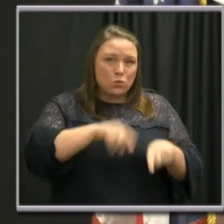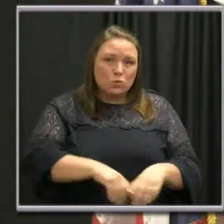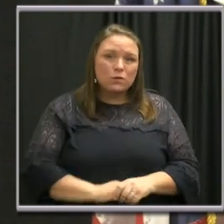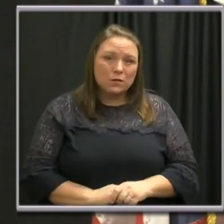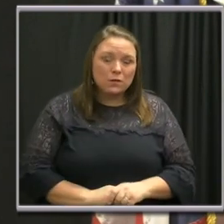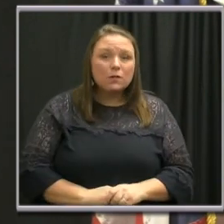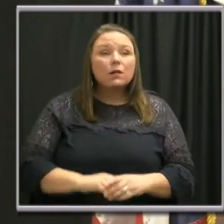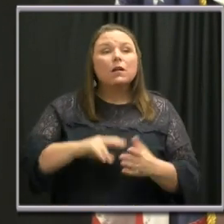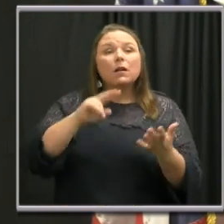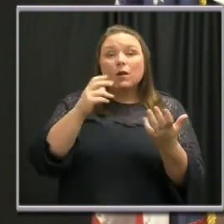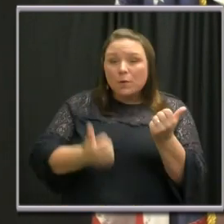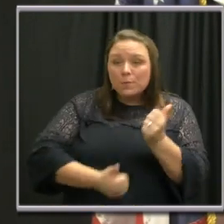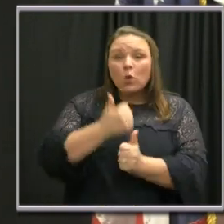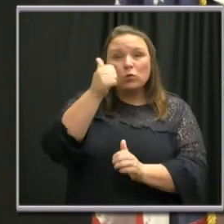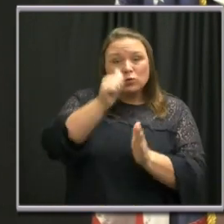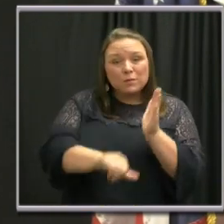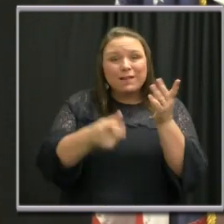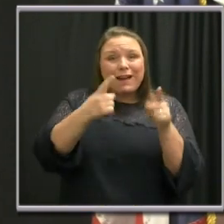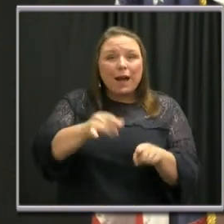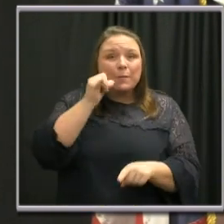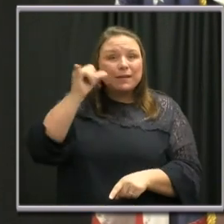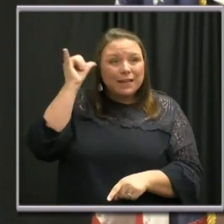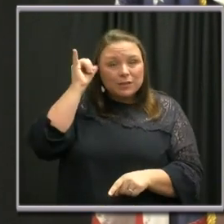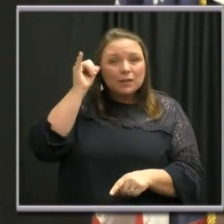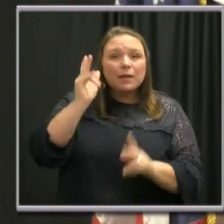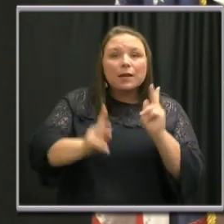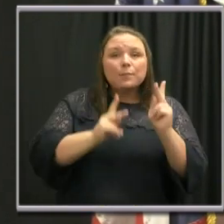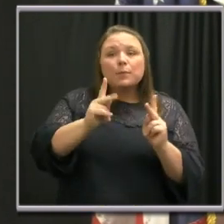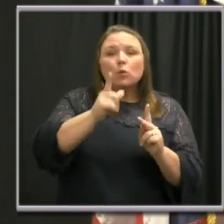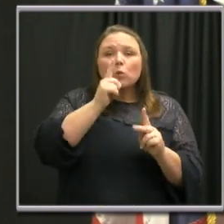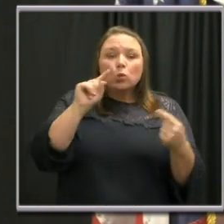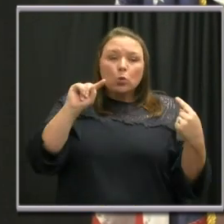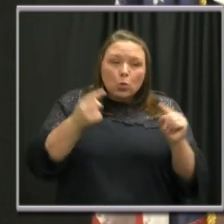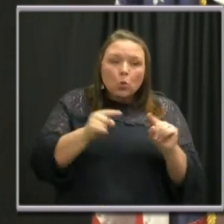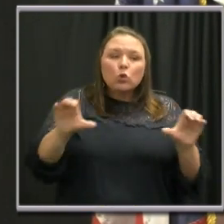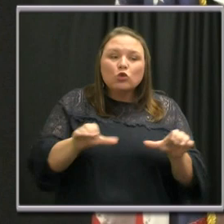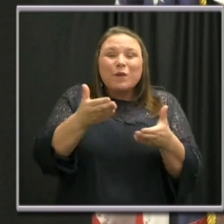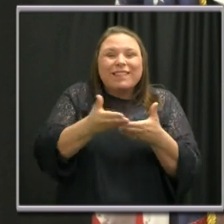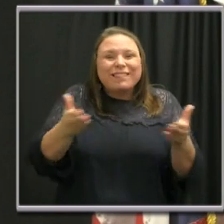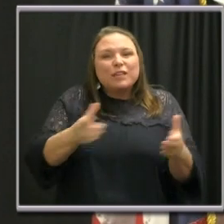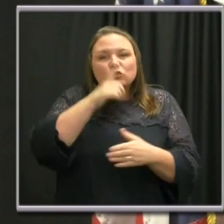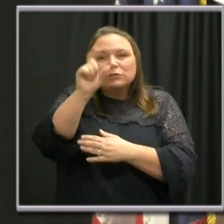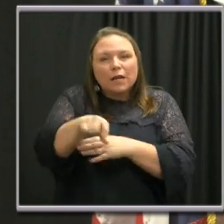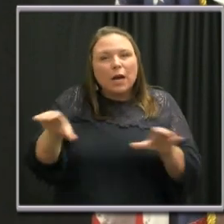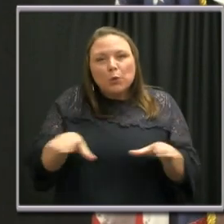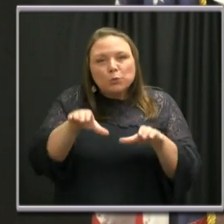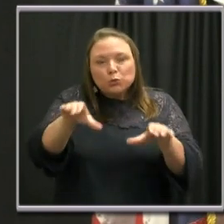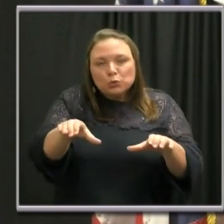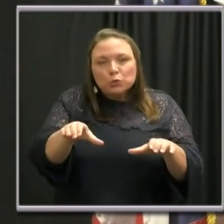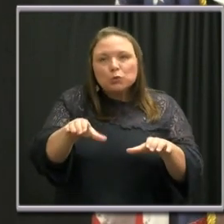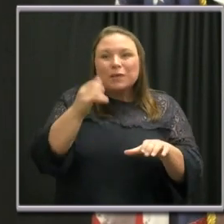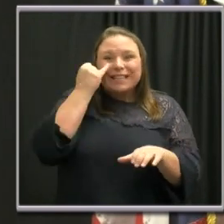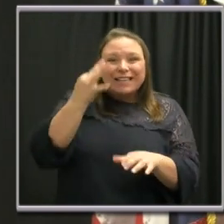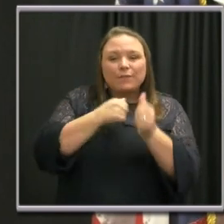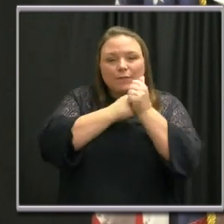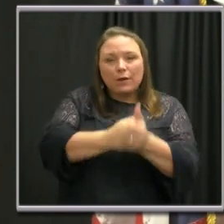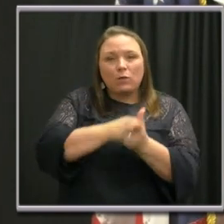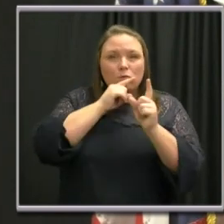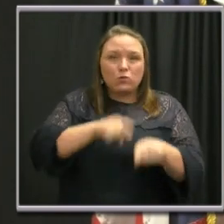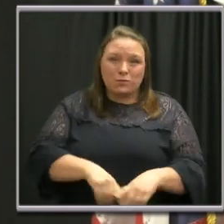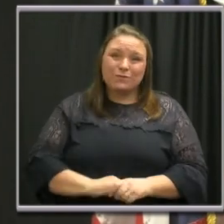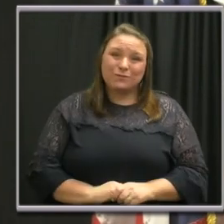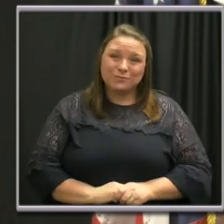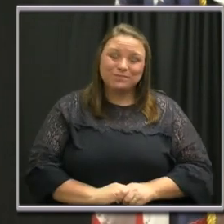In fact, most of the surgeries I performed yesterday were on people who were injured doing things that they should not have been involved with if they had followed the order.